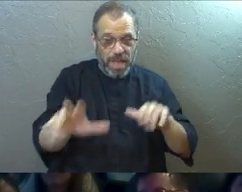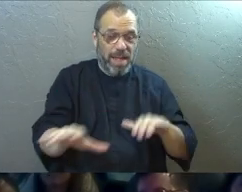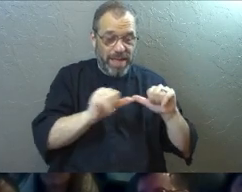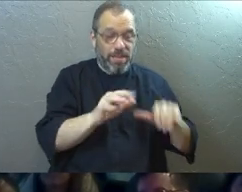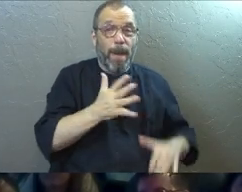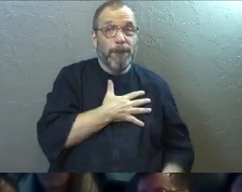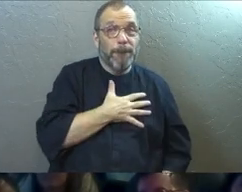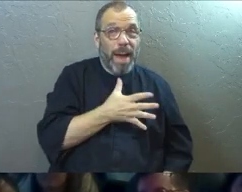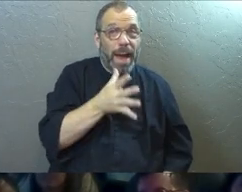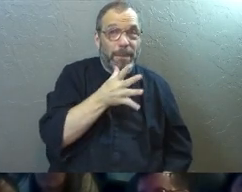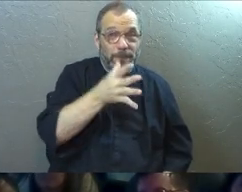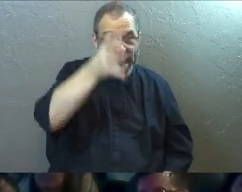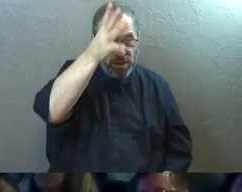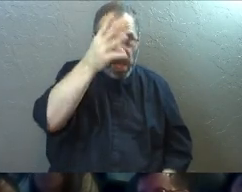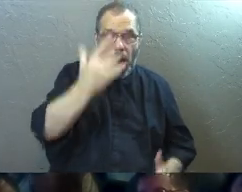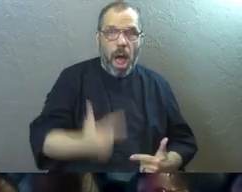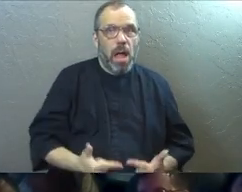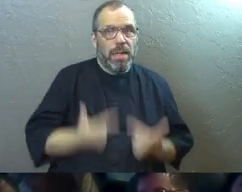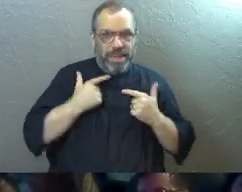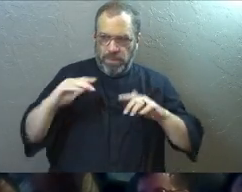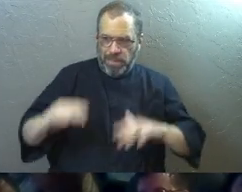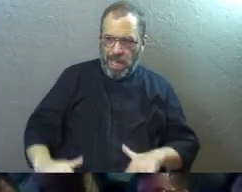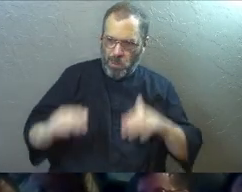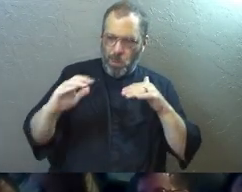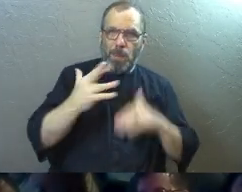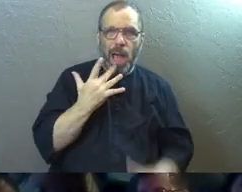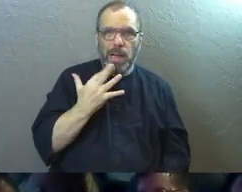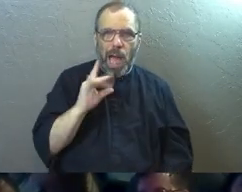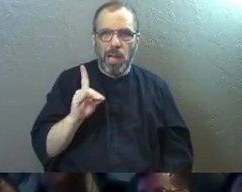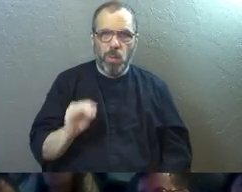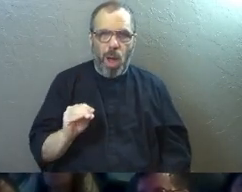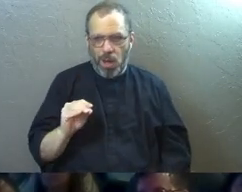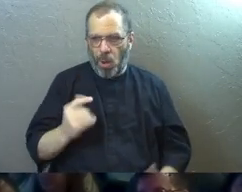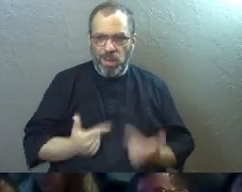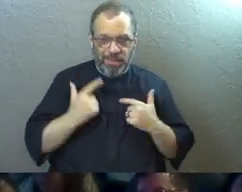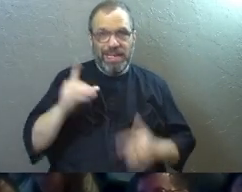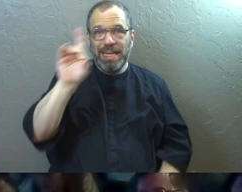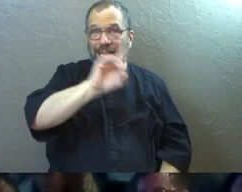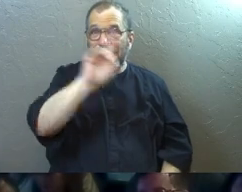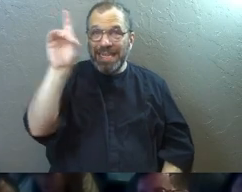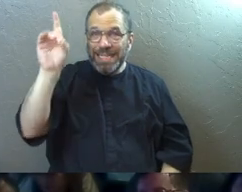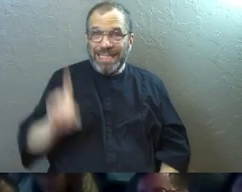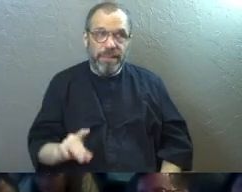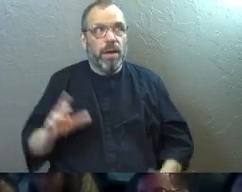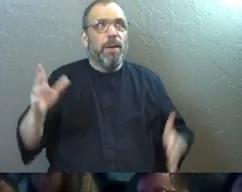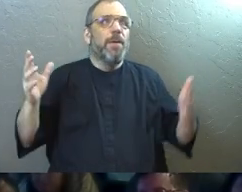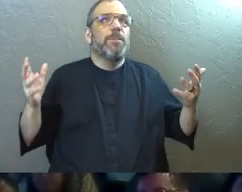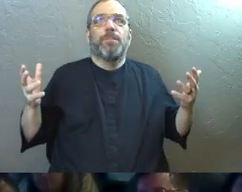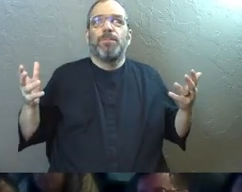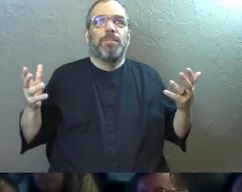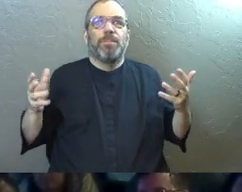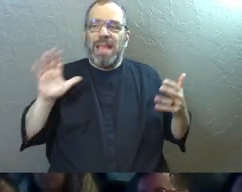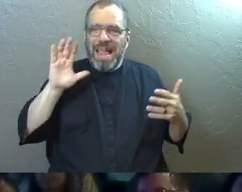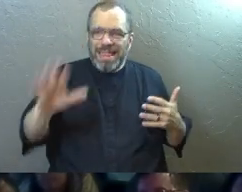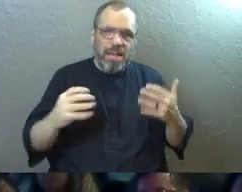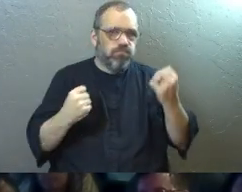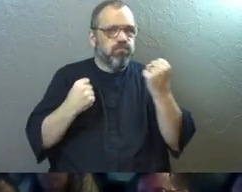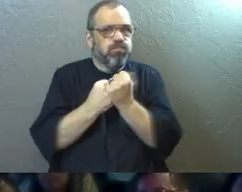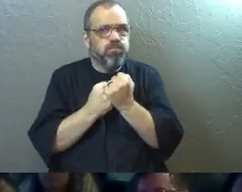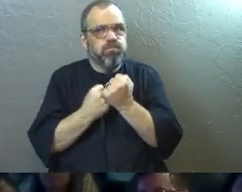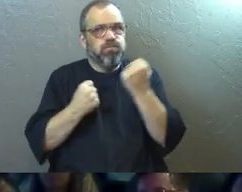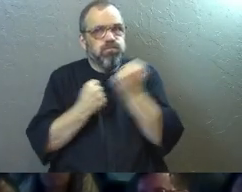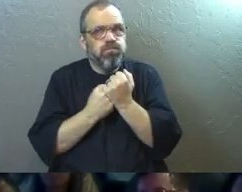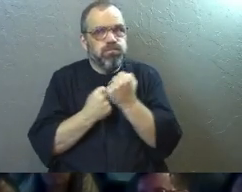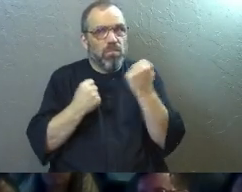My parents have always lived in Colorado. That's where they grew up. They lived in Denver for a long time. Like it makes their Broncos fans because